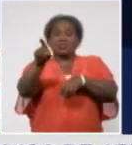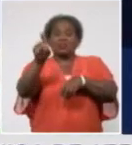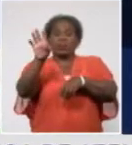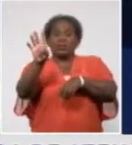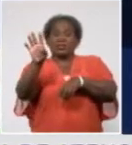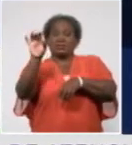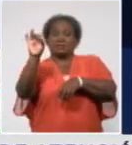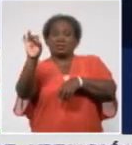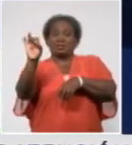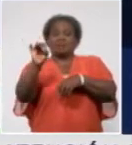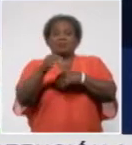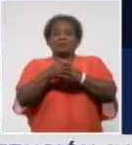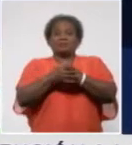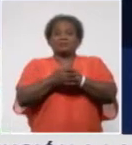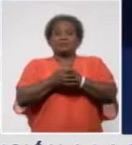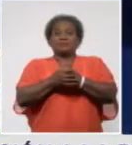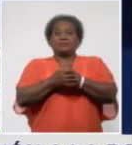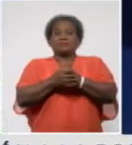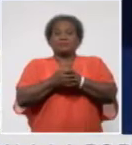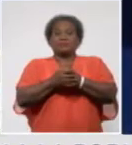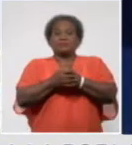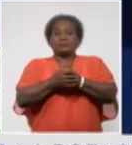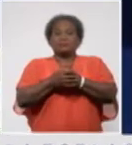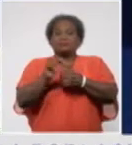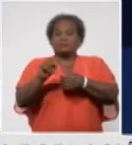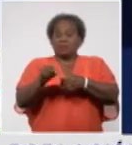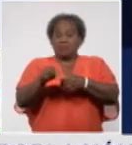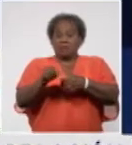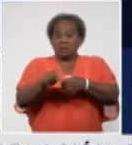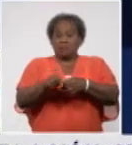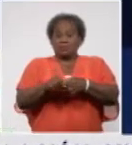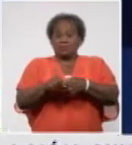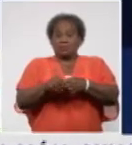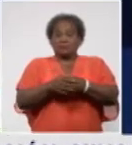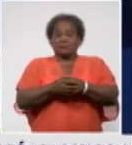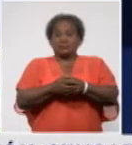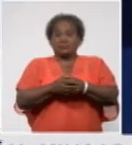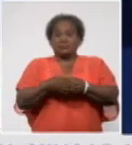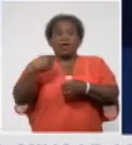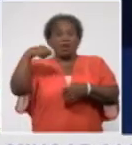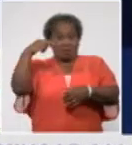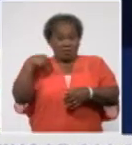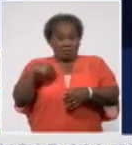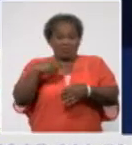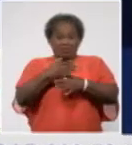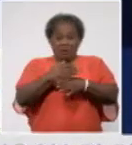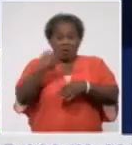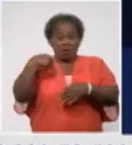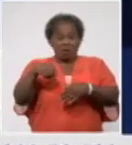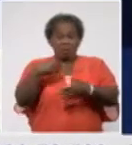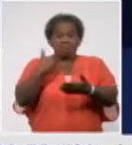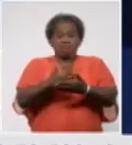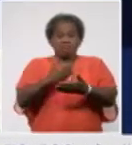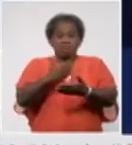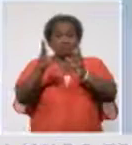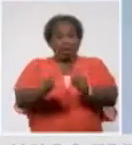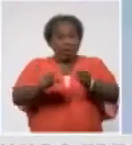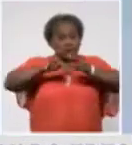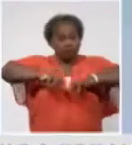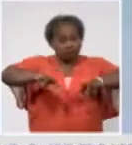7,948 samples yesterday. Of the samples processed,